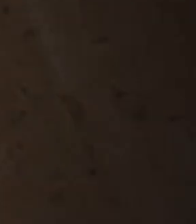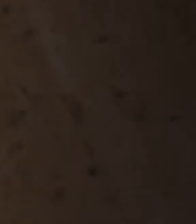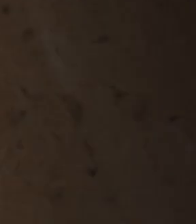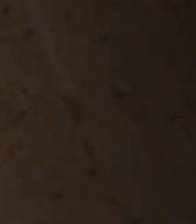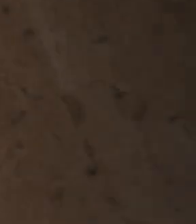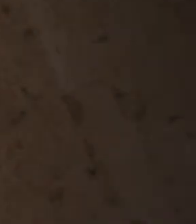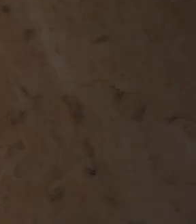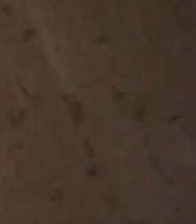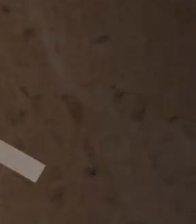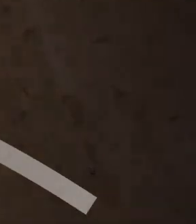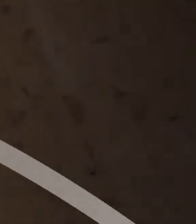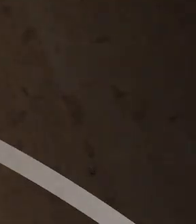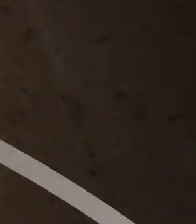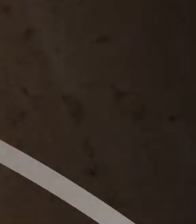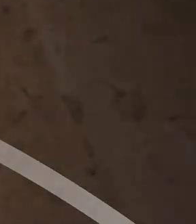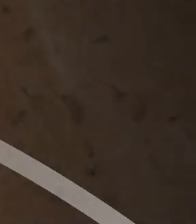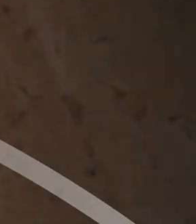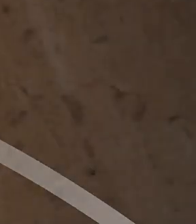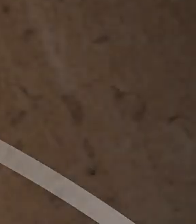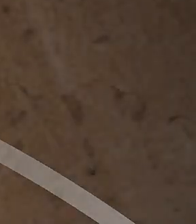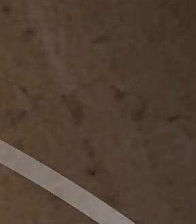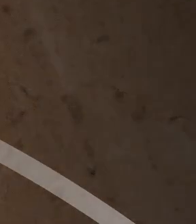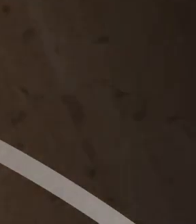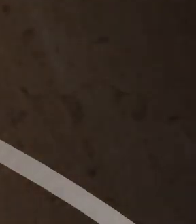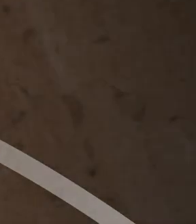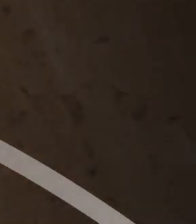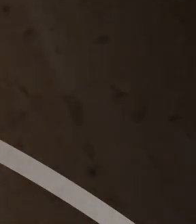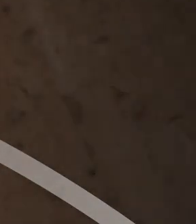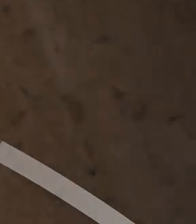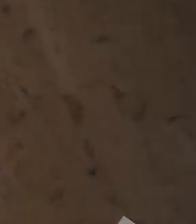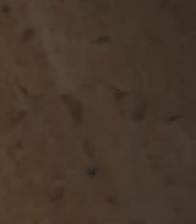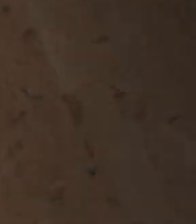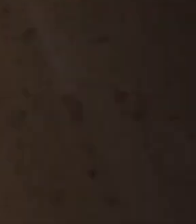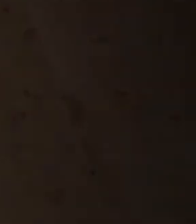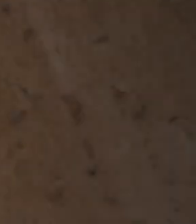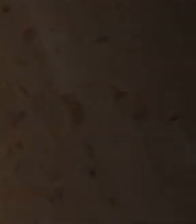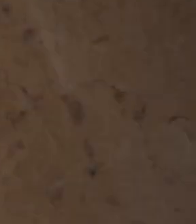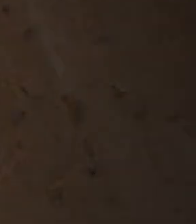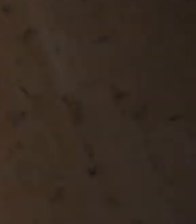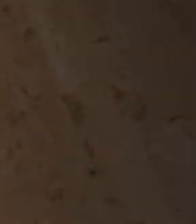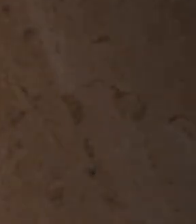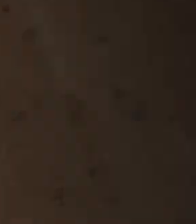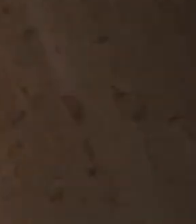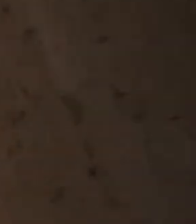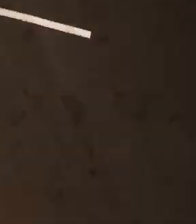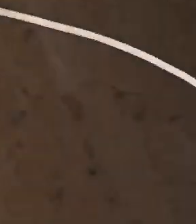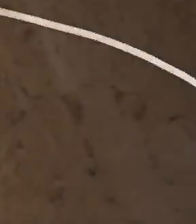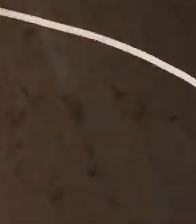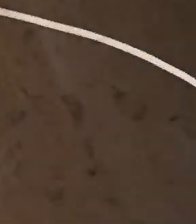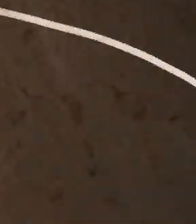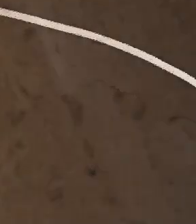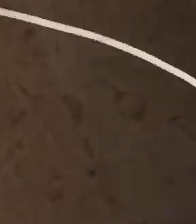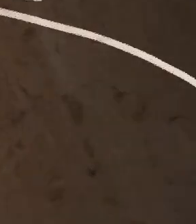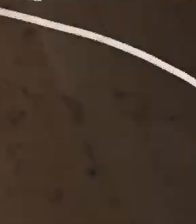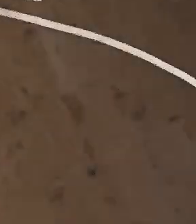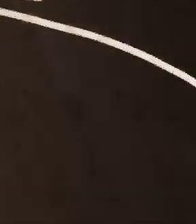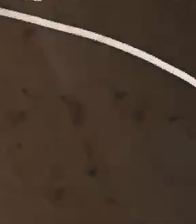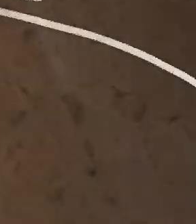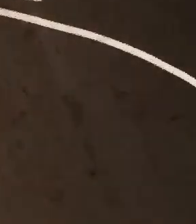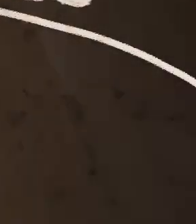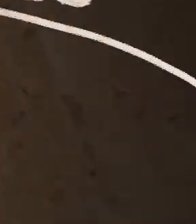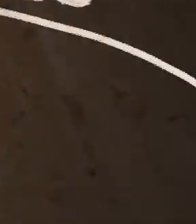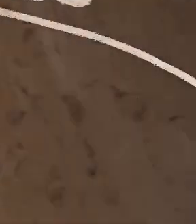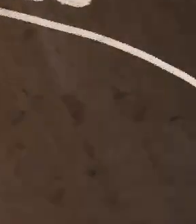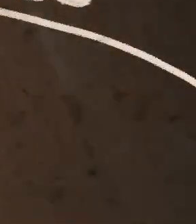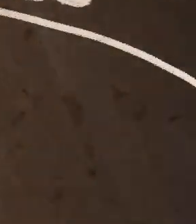as God was with Israel, so He is with us today. We are taught to walk by faith and not by sight,